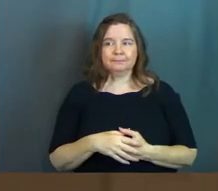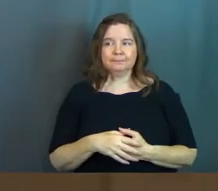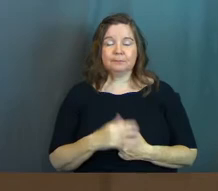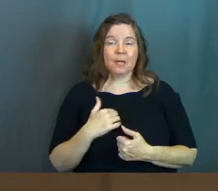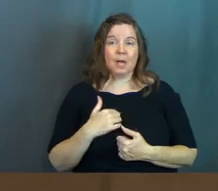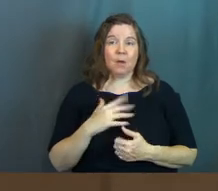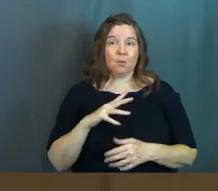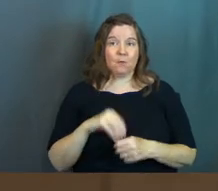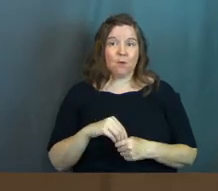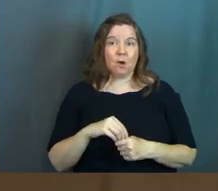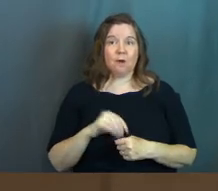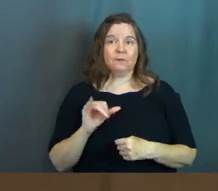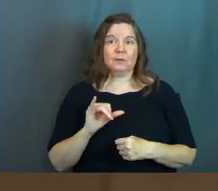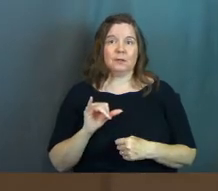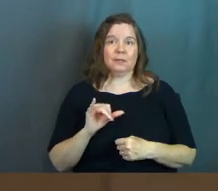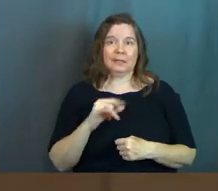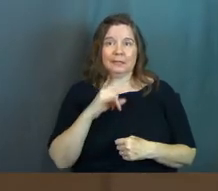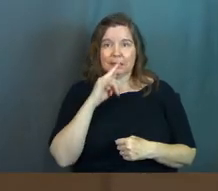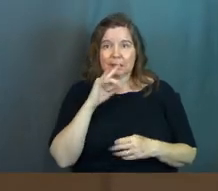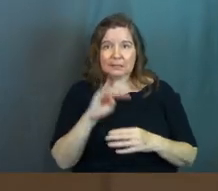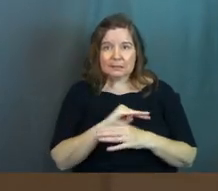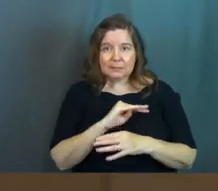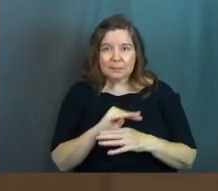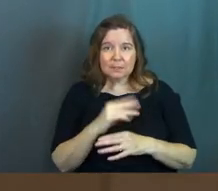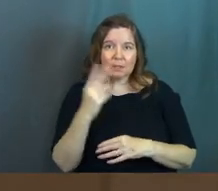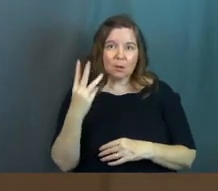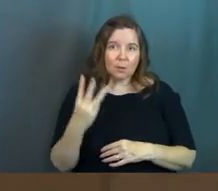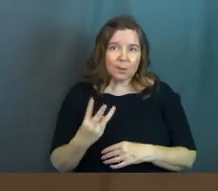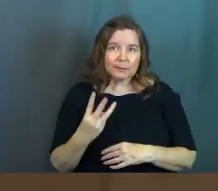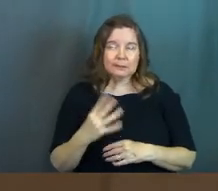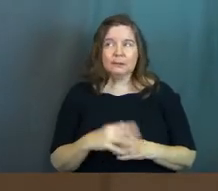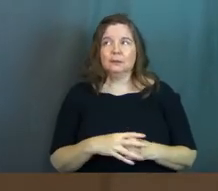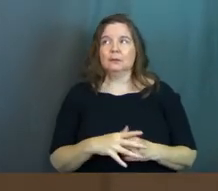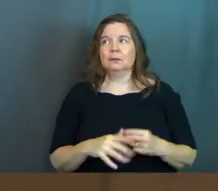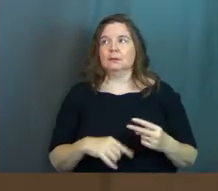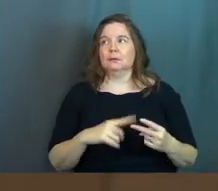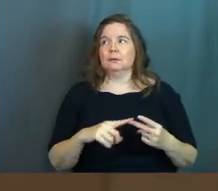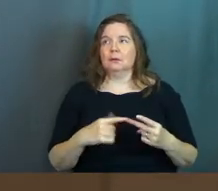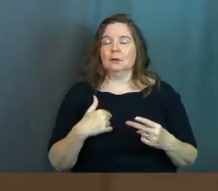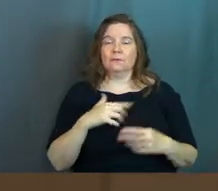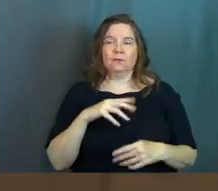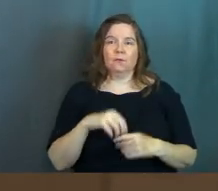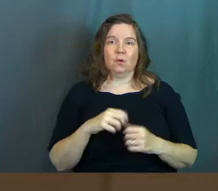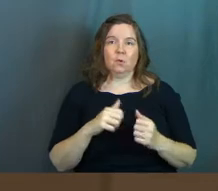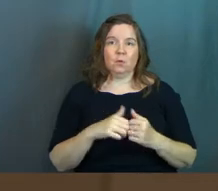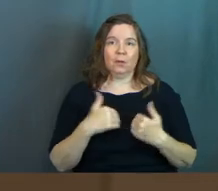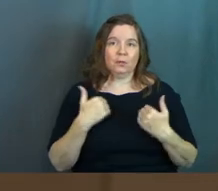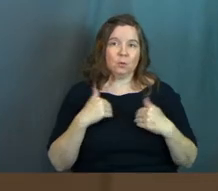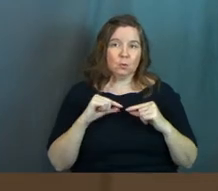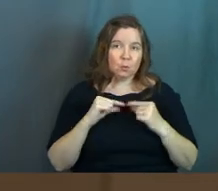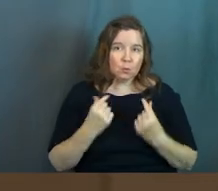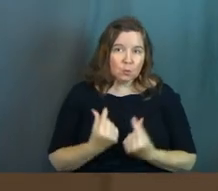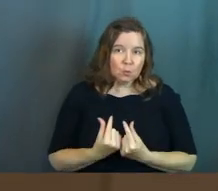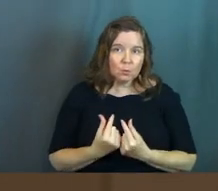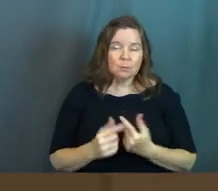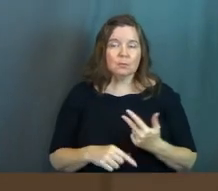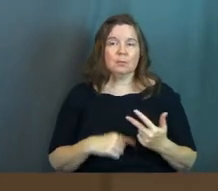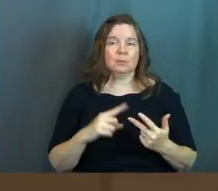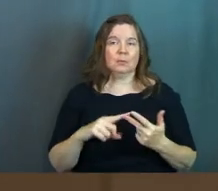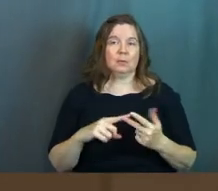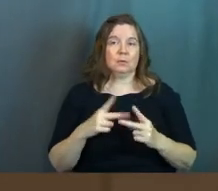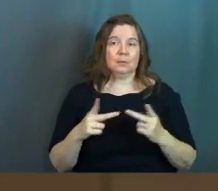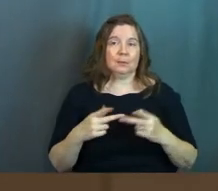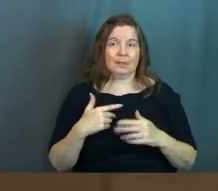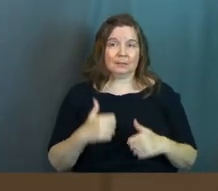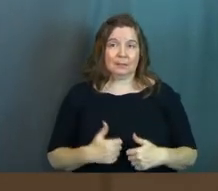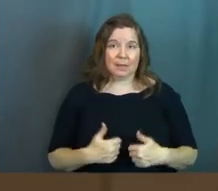I was very involved in like the kids ministries on Wednesday. Um, I was very involved in the youth group. Um, there was a